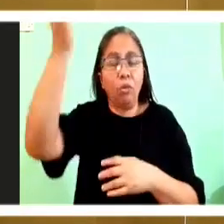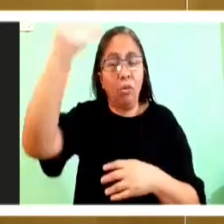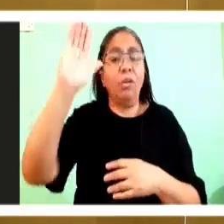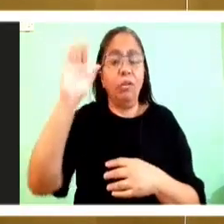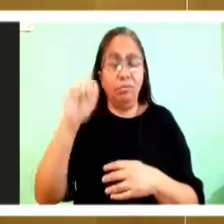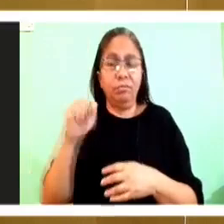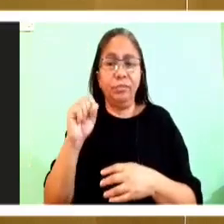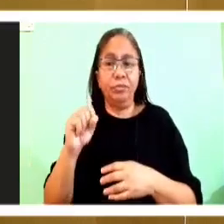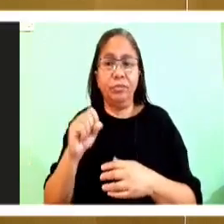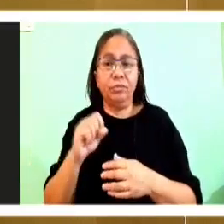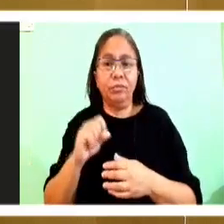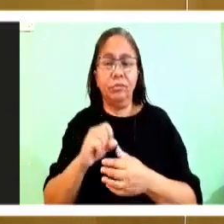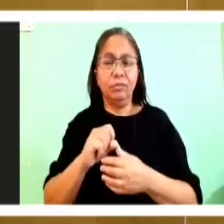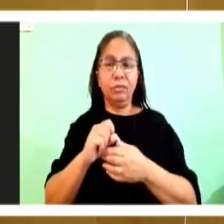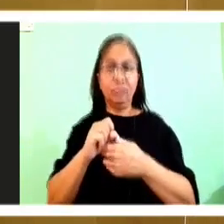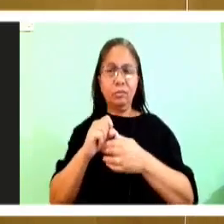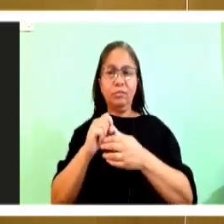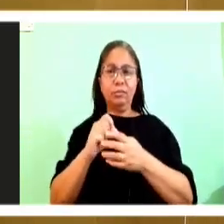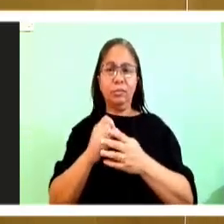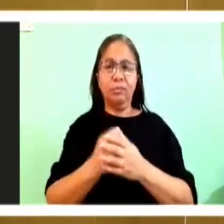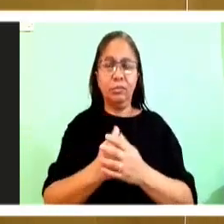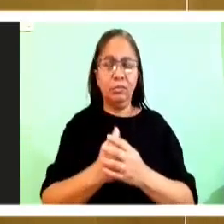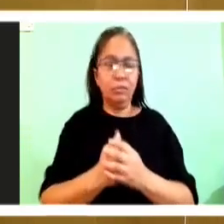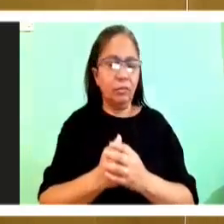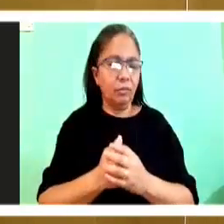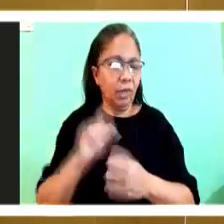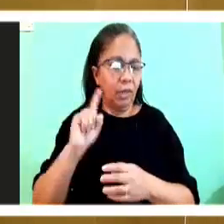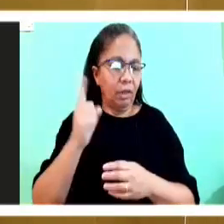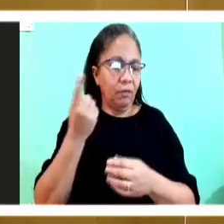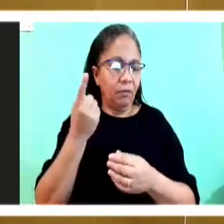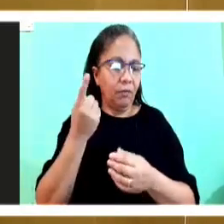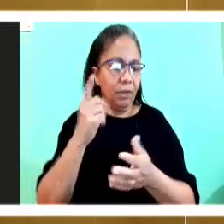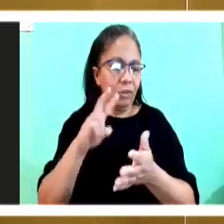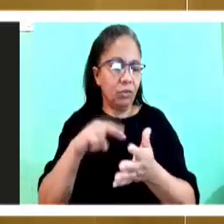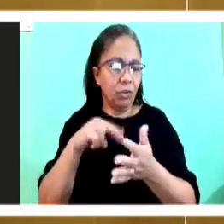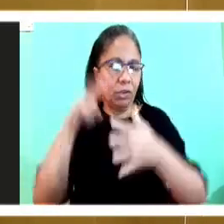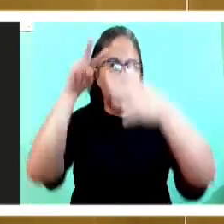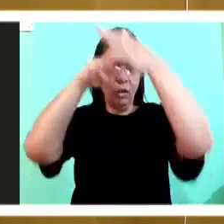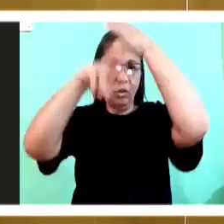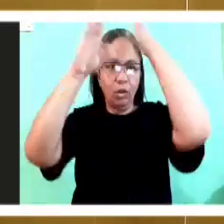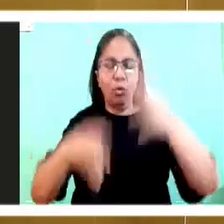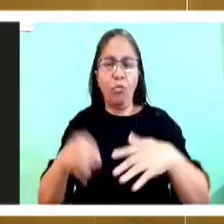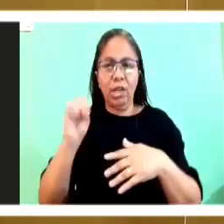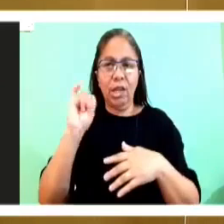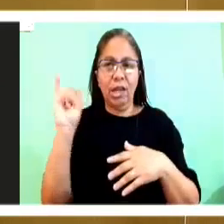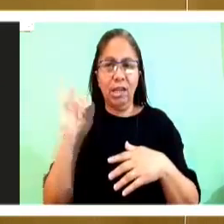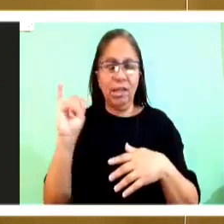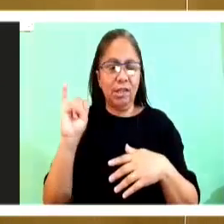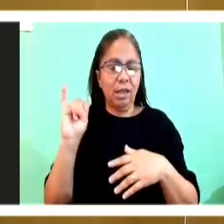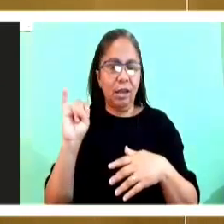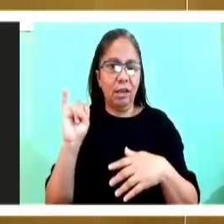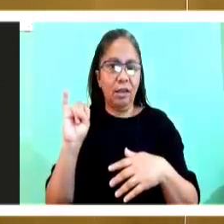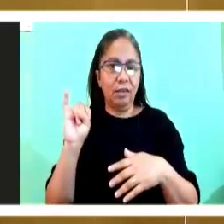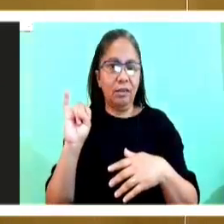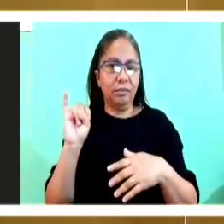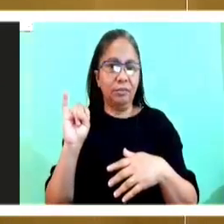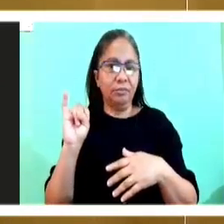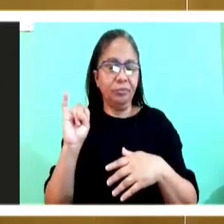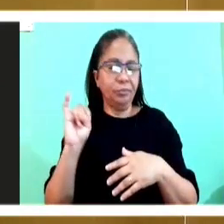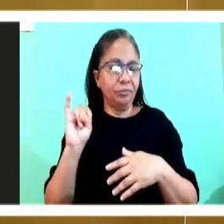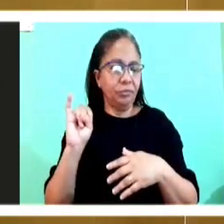If you look at the first reading from Isaiah, which also does a similar thing.